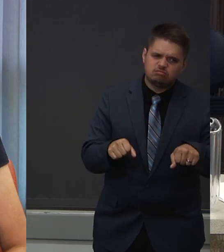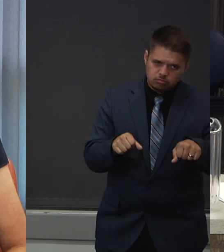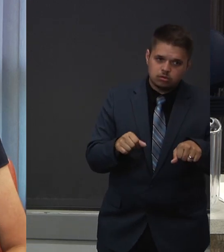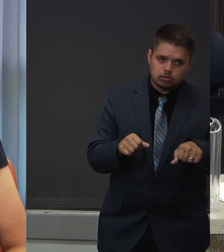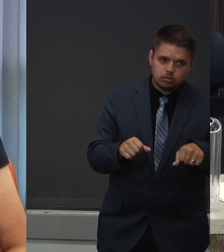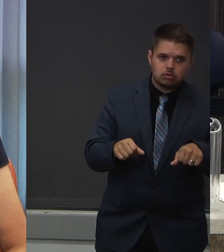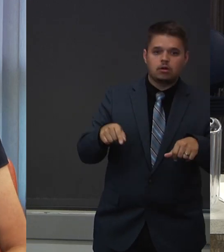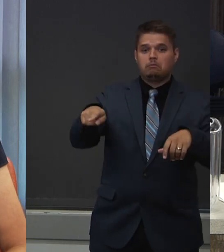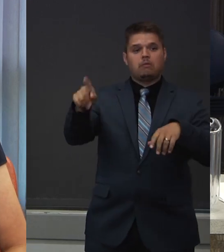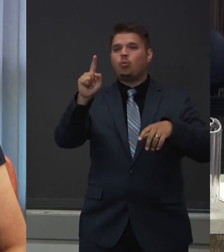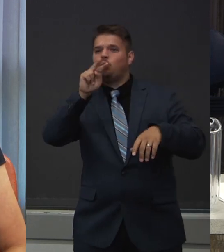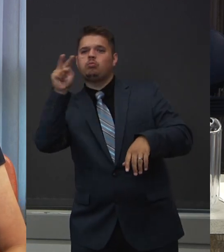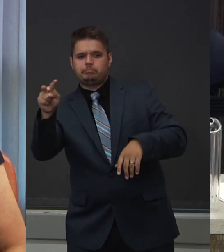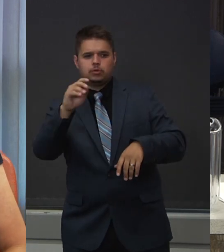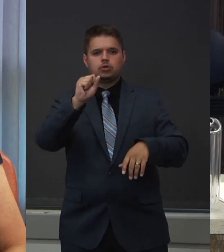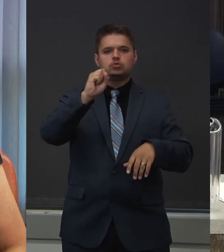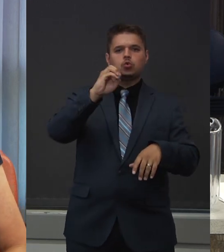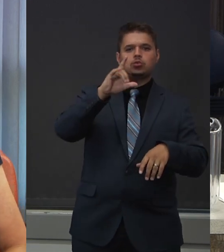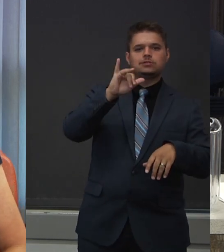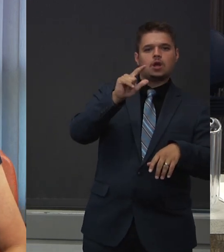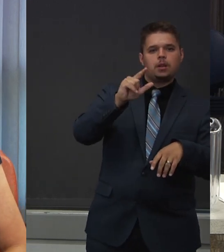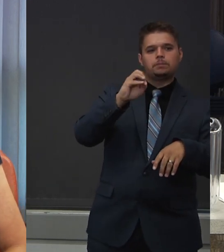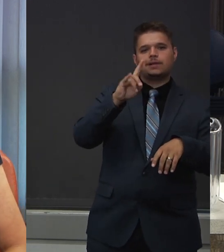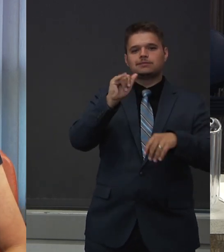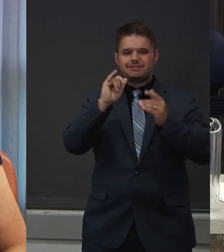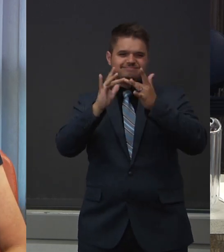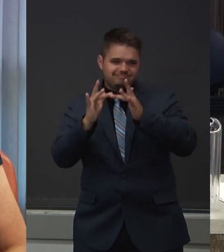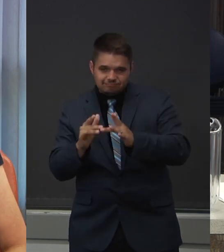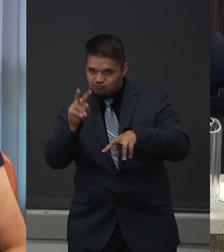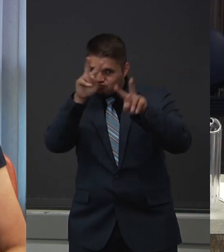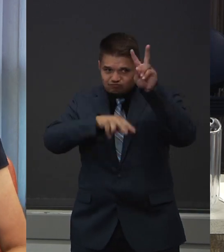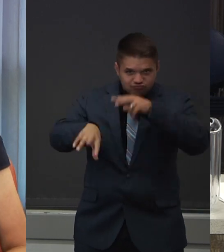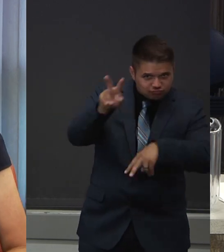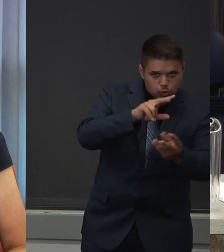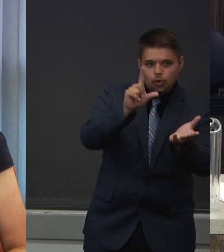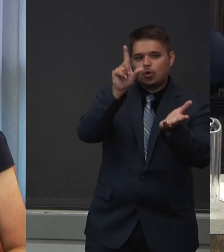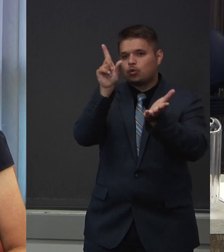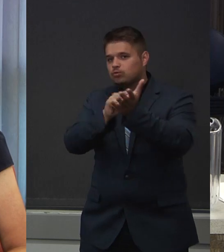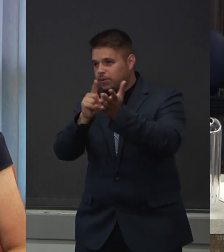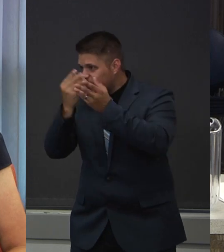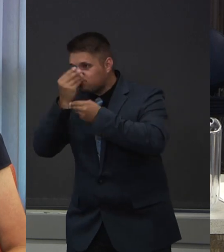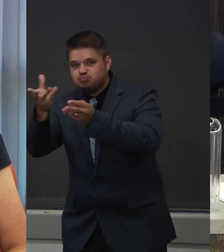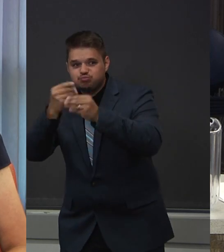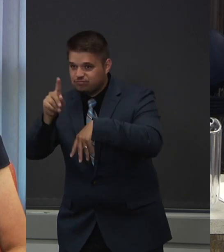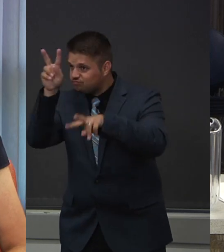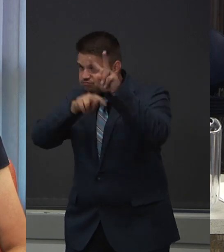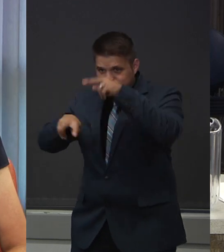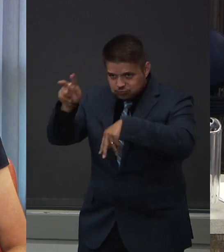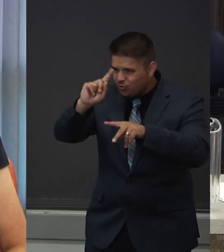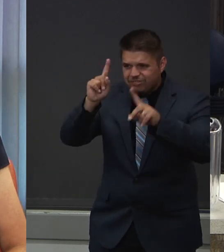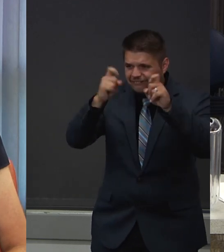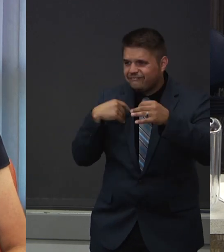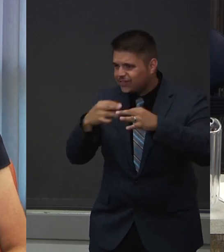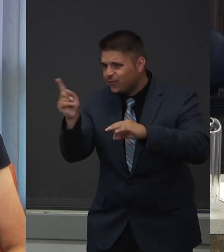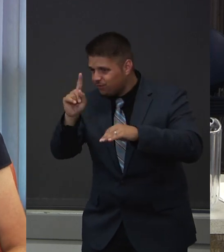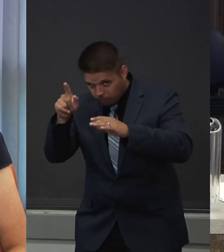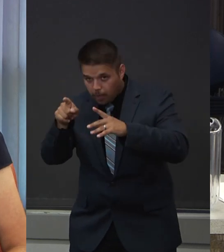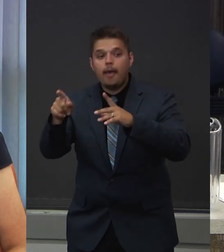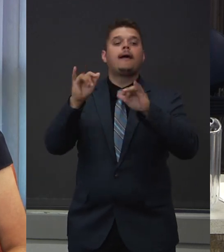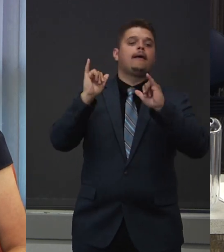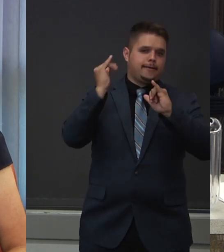So checking your local newspaper or your local social media would be one way to help find a free test.